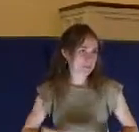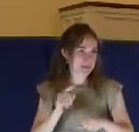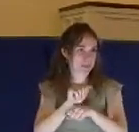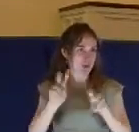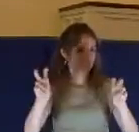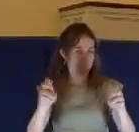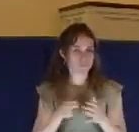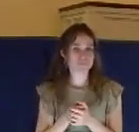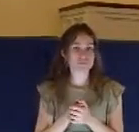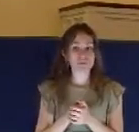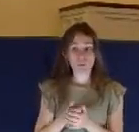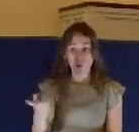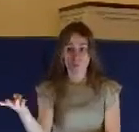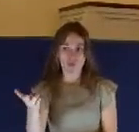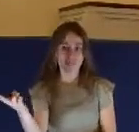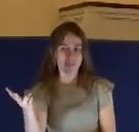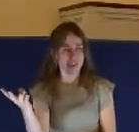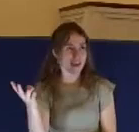all they could find.